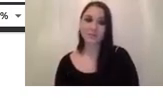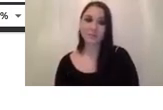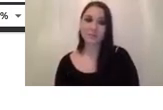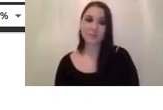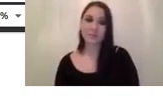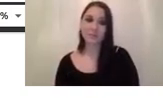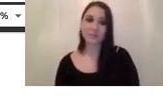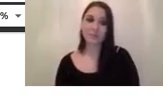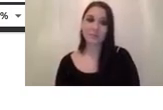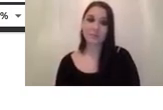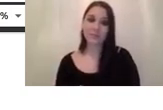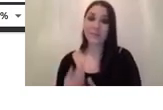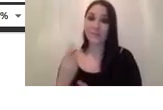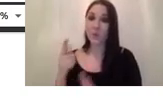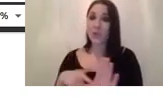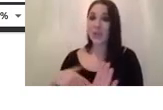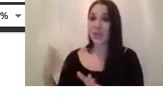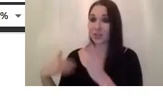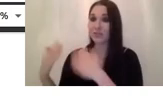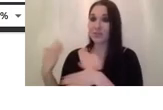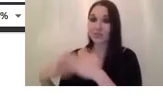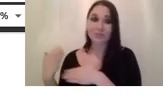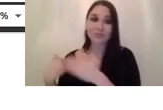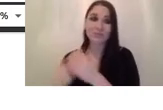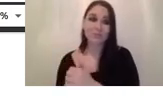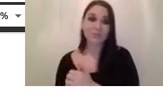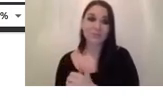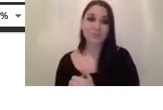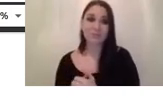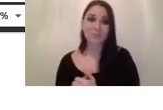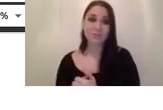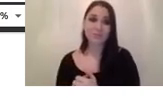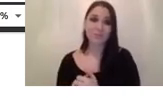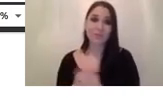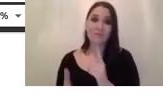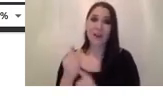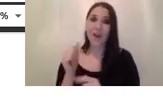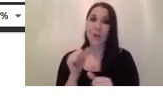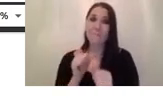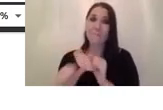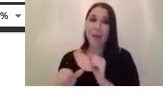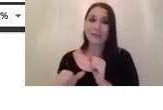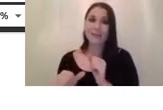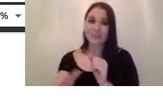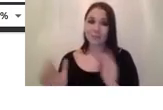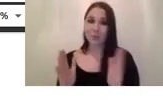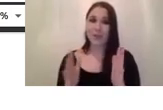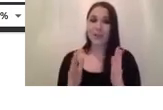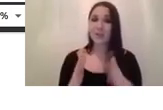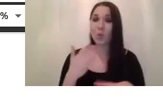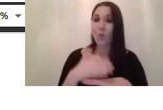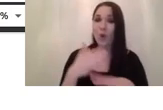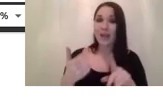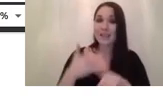um find the best trade-off between the working distance and the field of view you might have an application